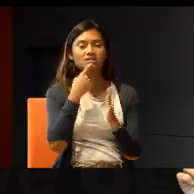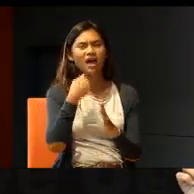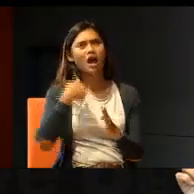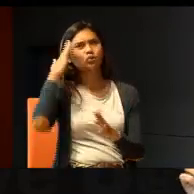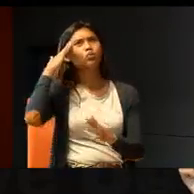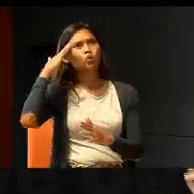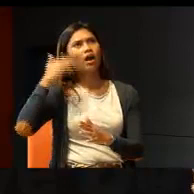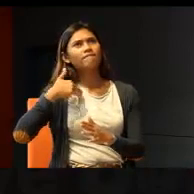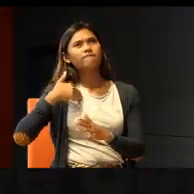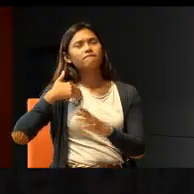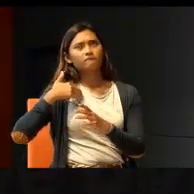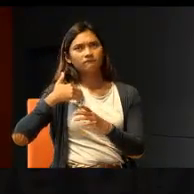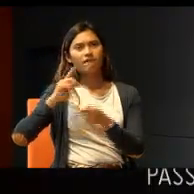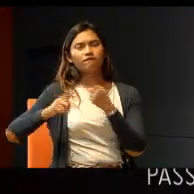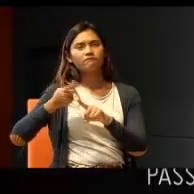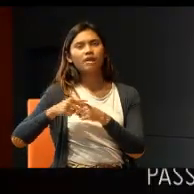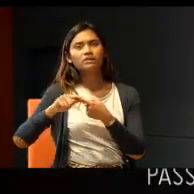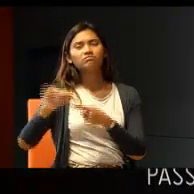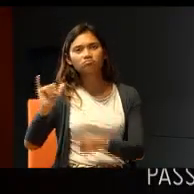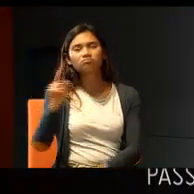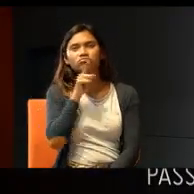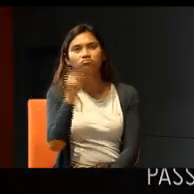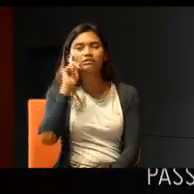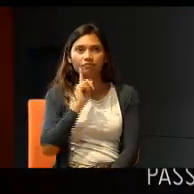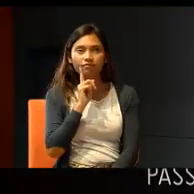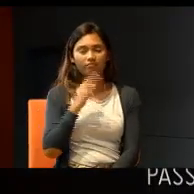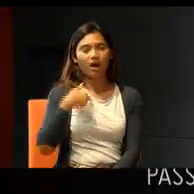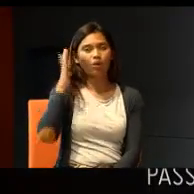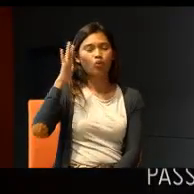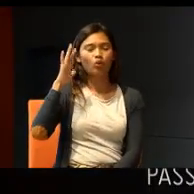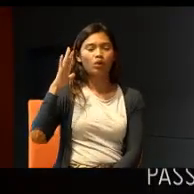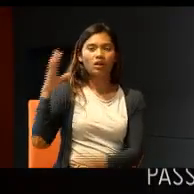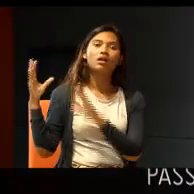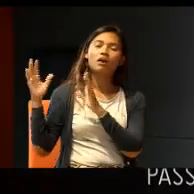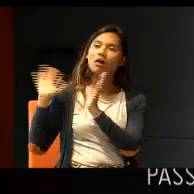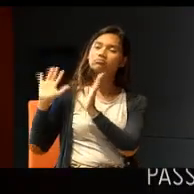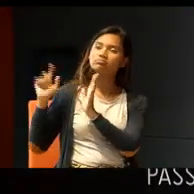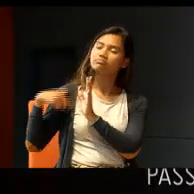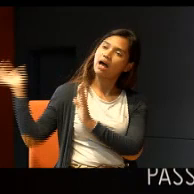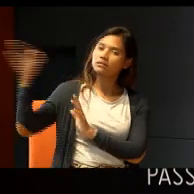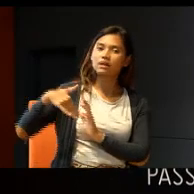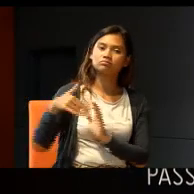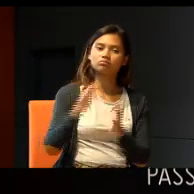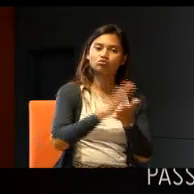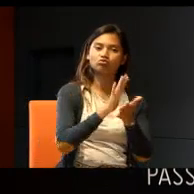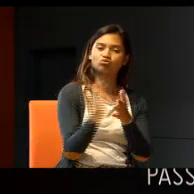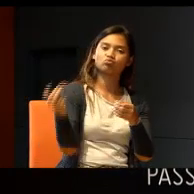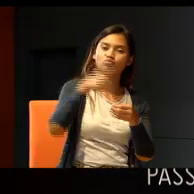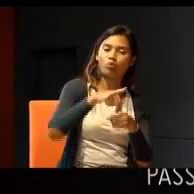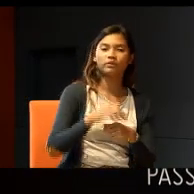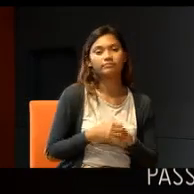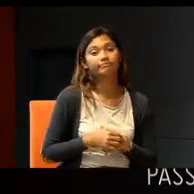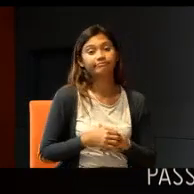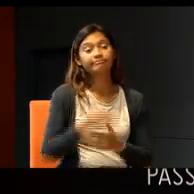near my village who is also deaf. I talk to him or her, ask him to come down. Some of them